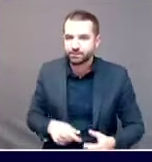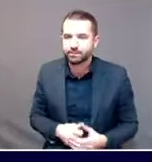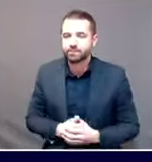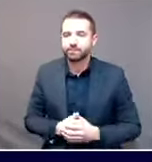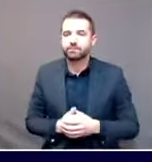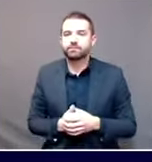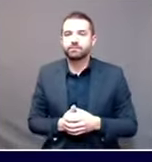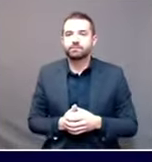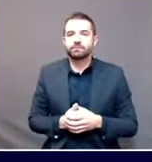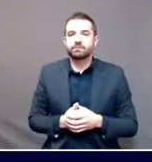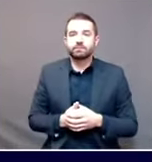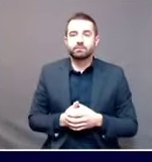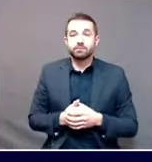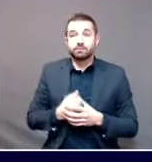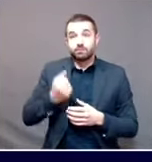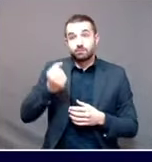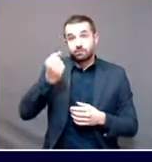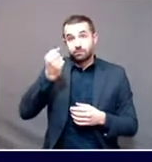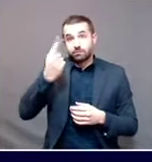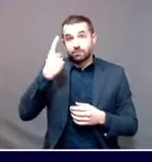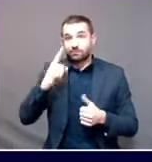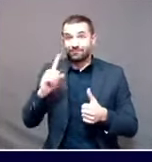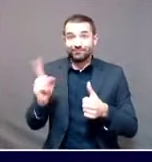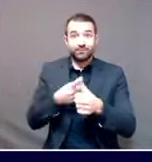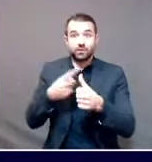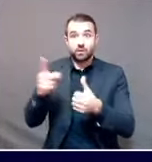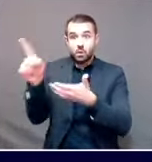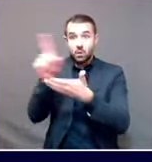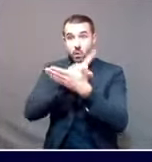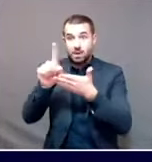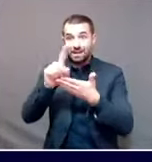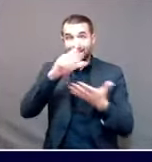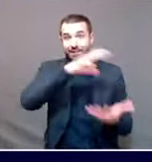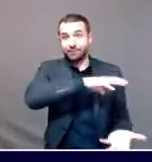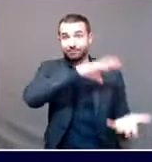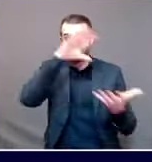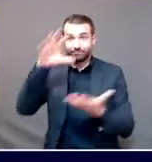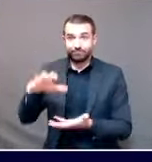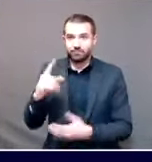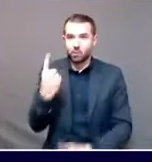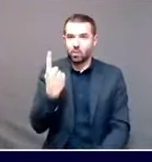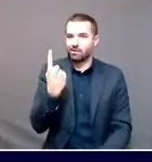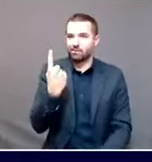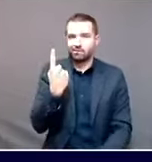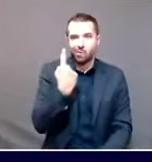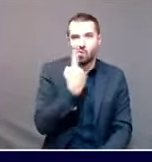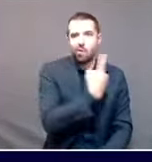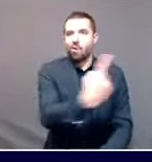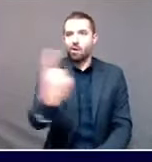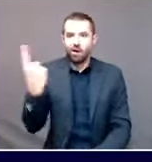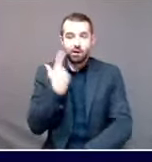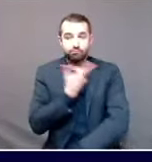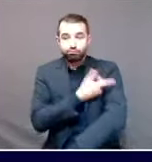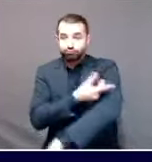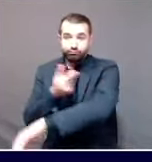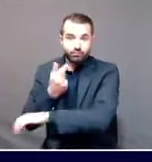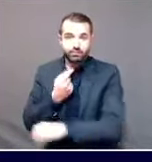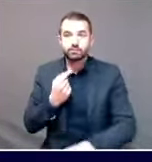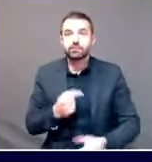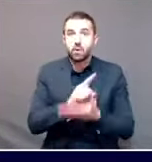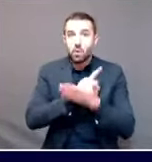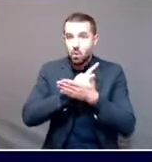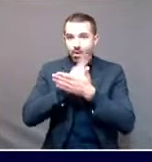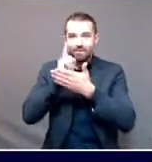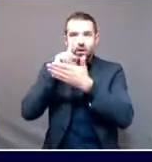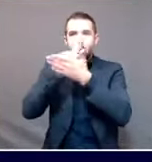week's allocation. This was week one of what will be many, many weeks. Our